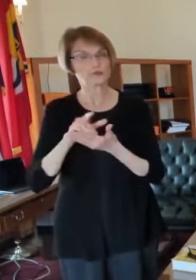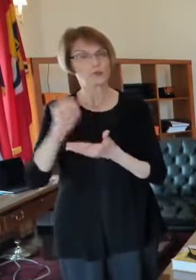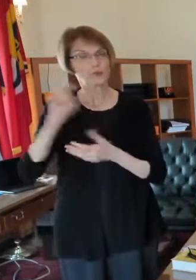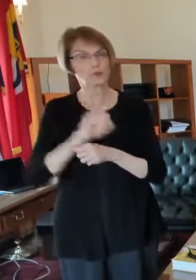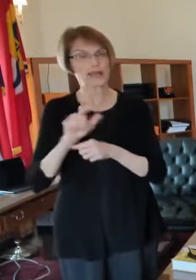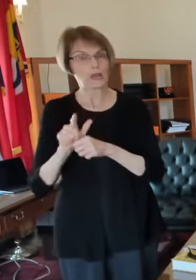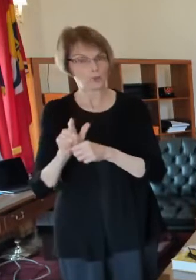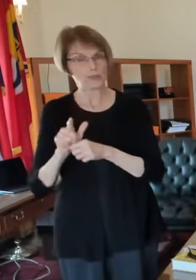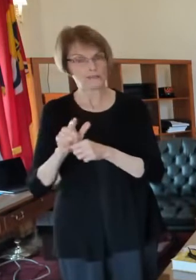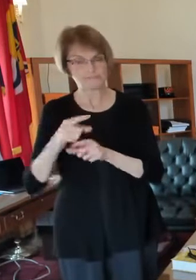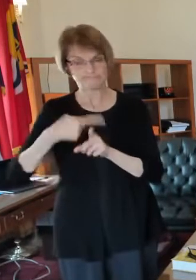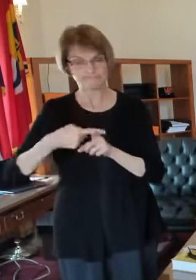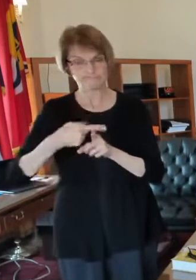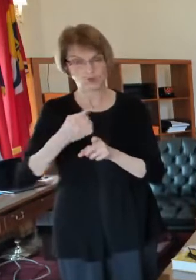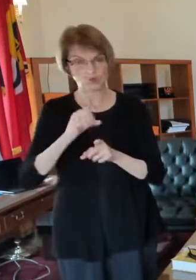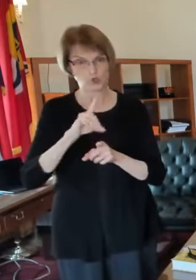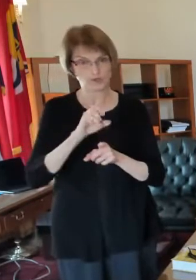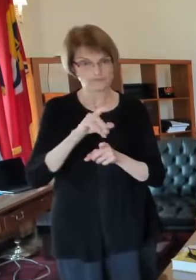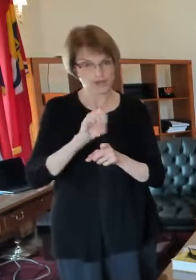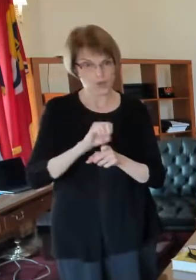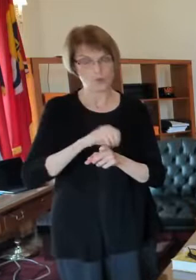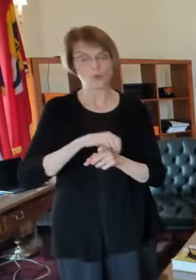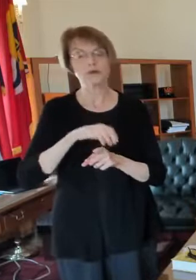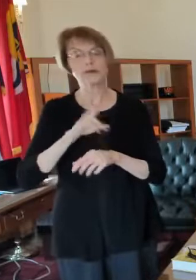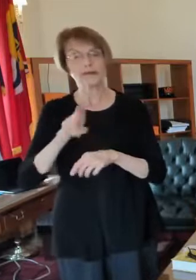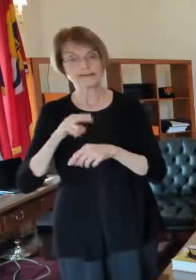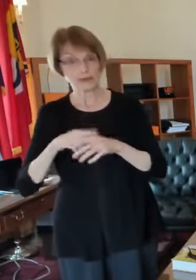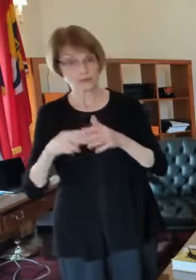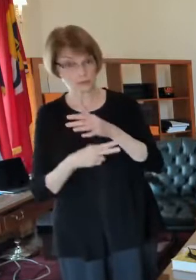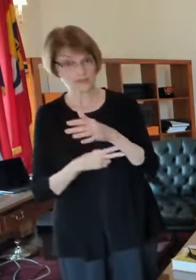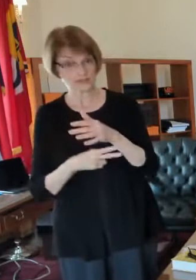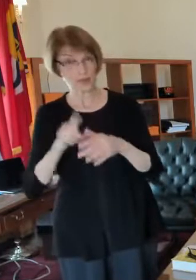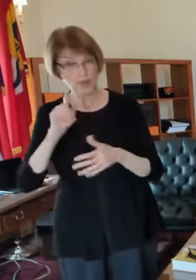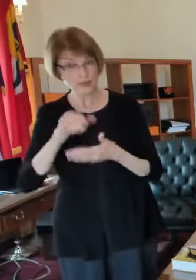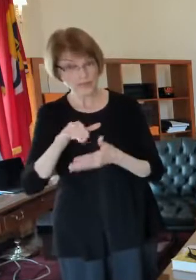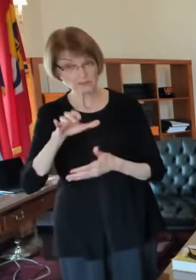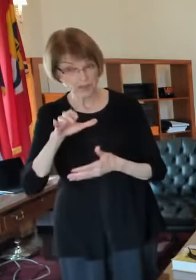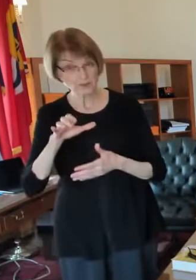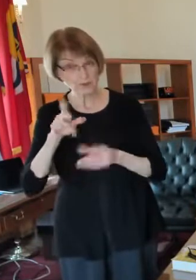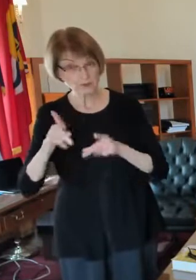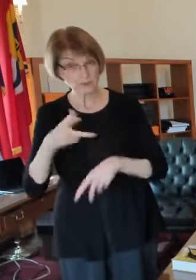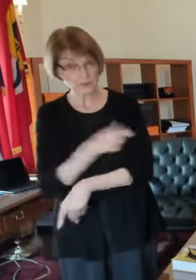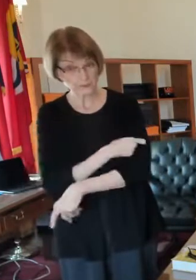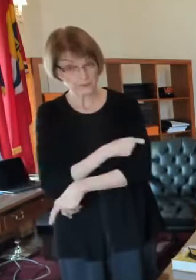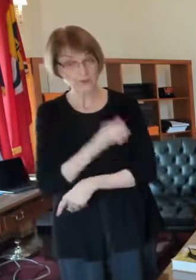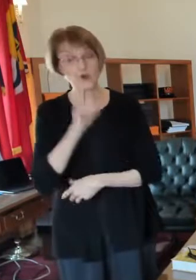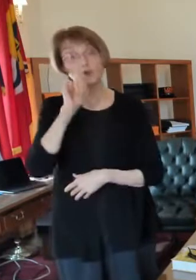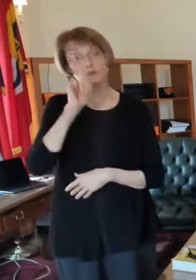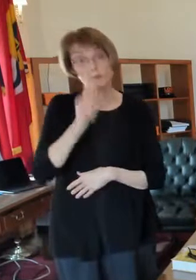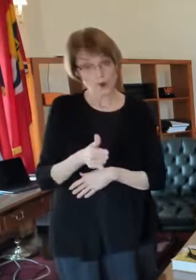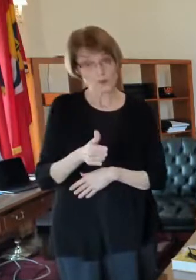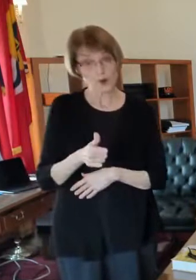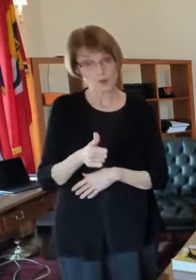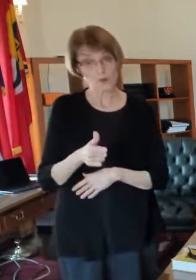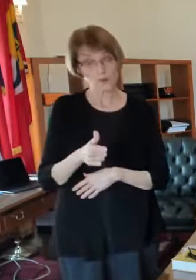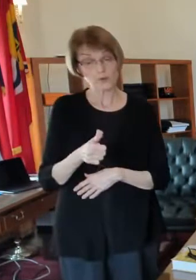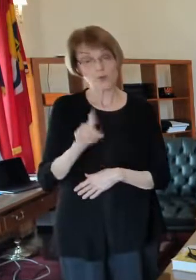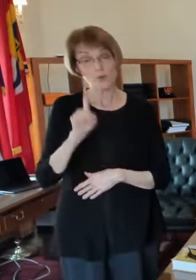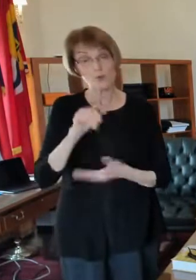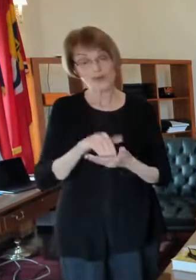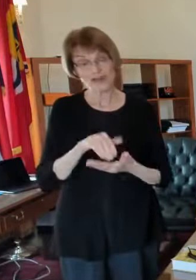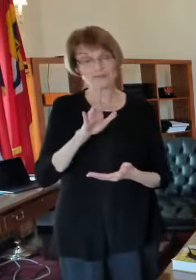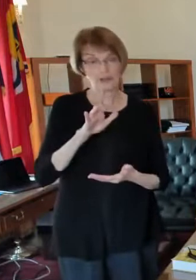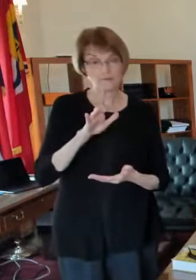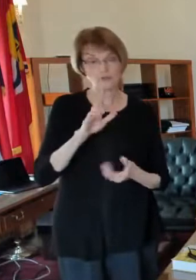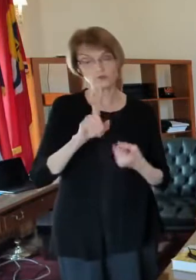st louis at goodfellow and natural bridge tomorrow we are vaccinating um 1500 to